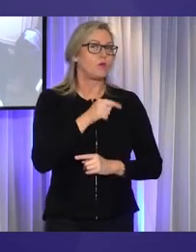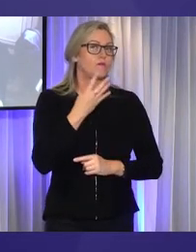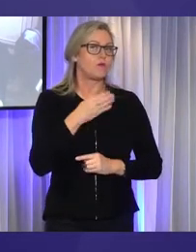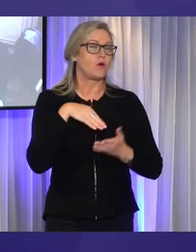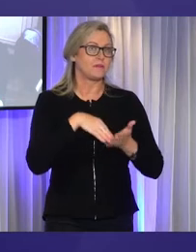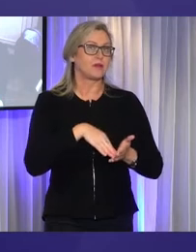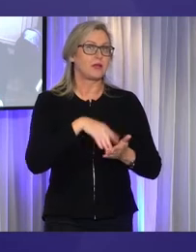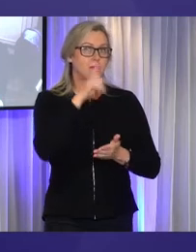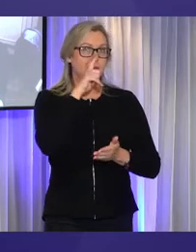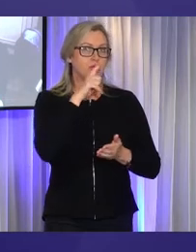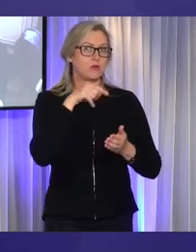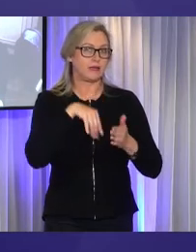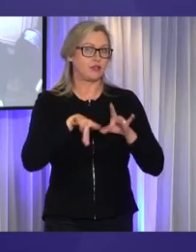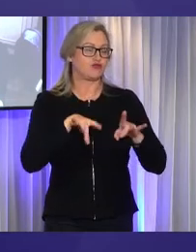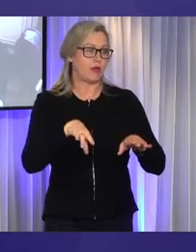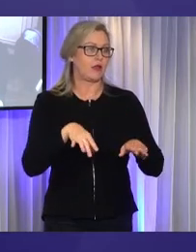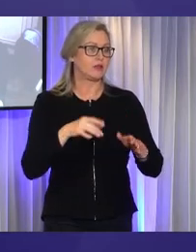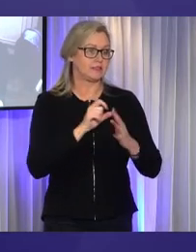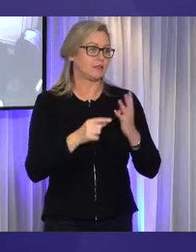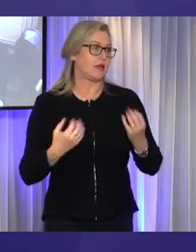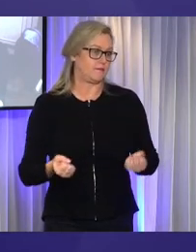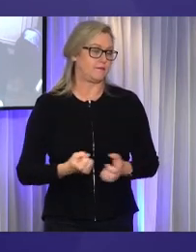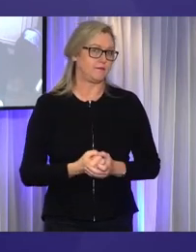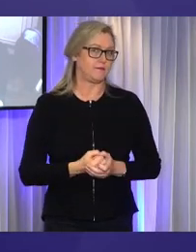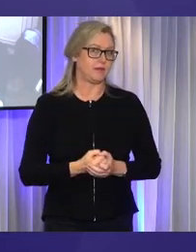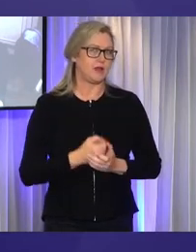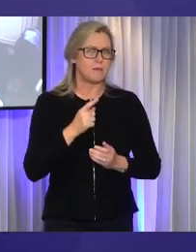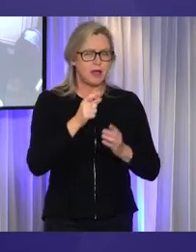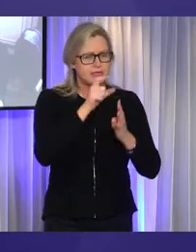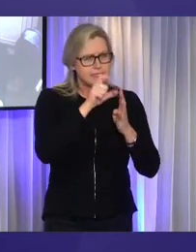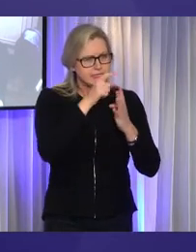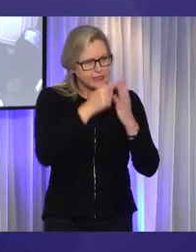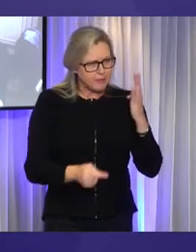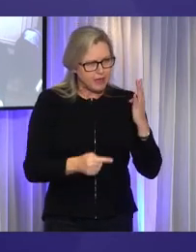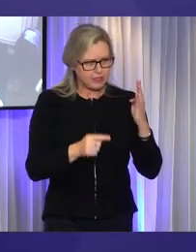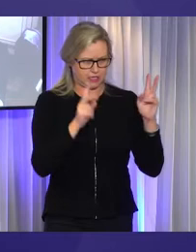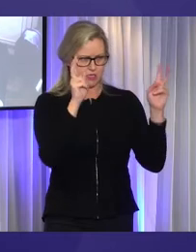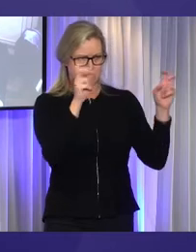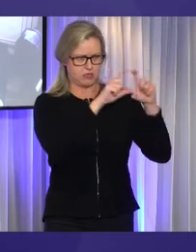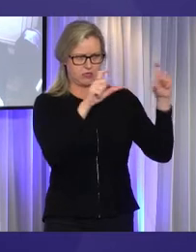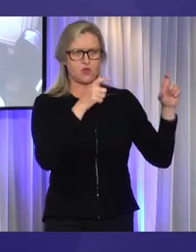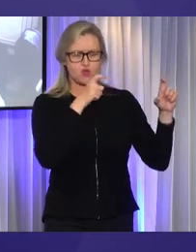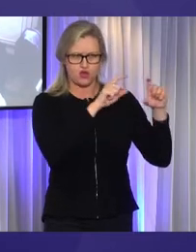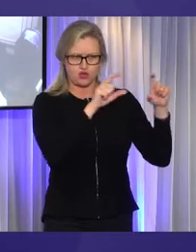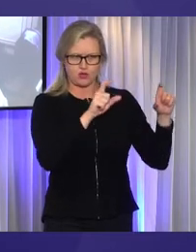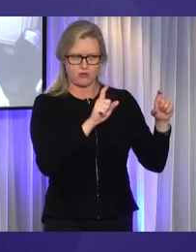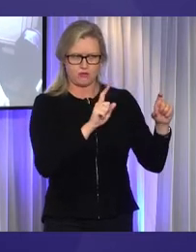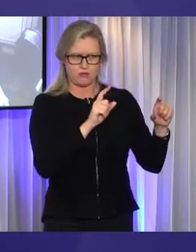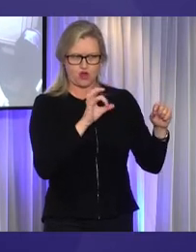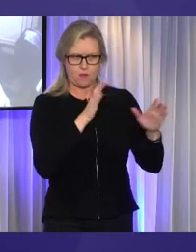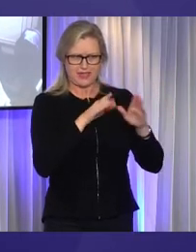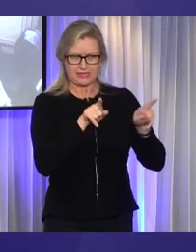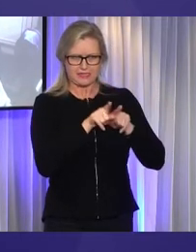live with disability. But the definition of disability is not consistent in Australia.